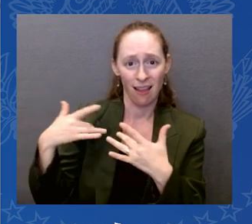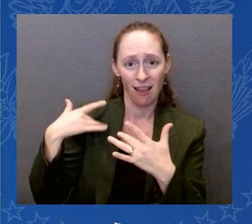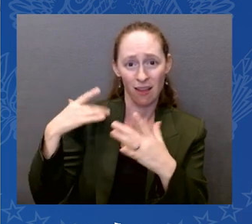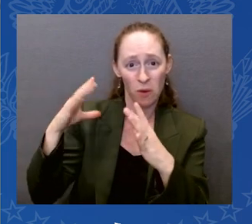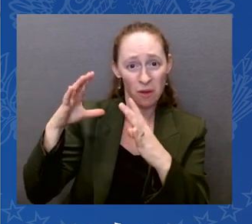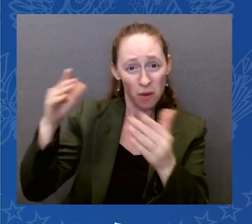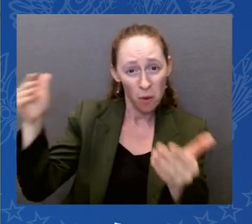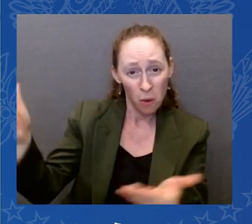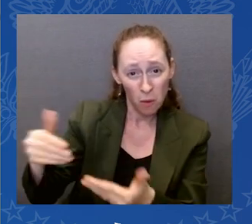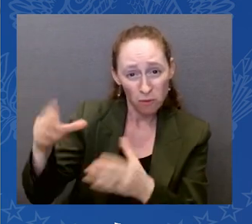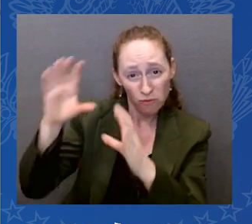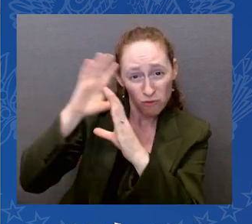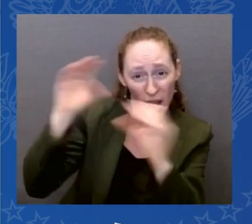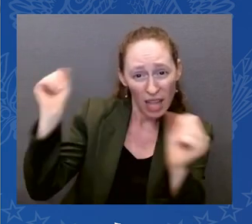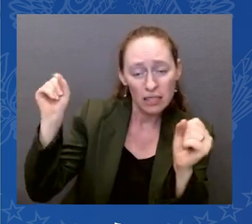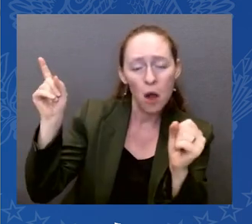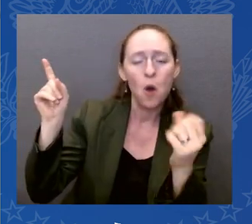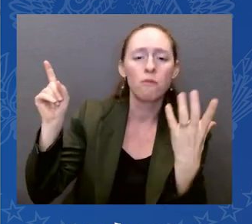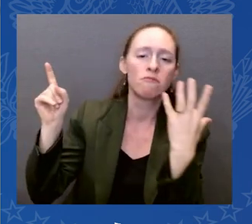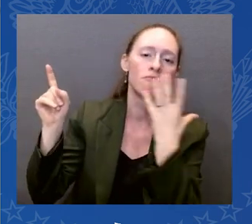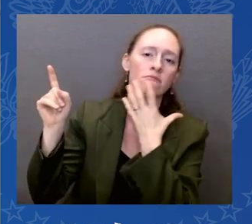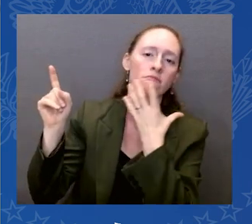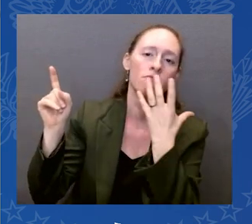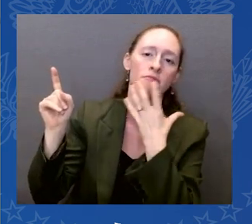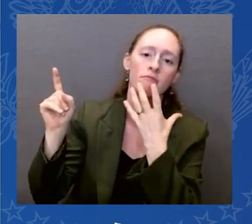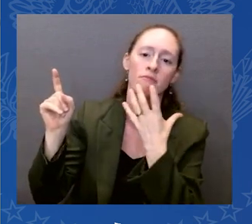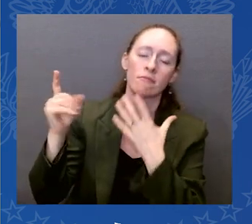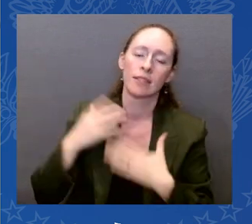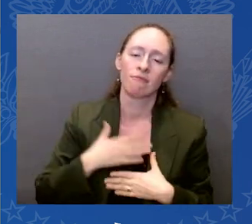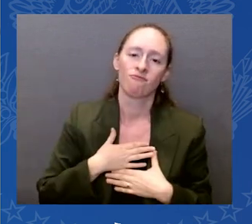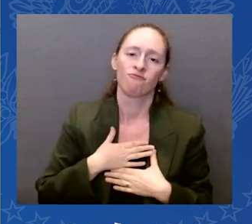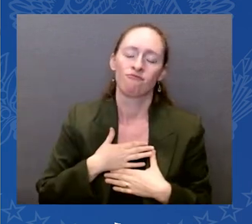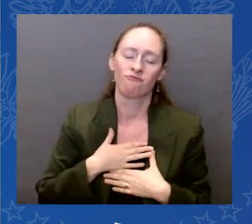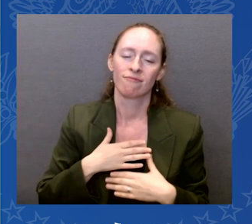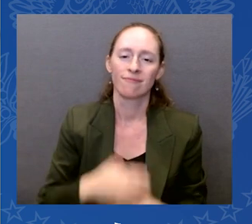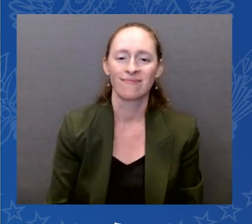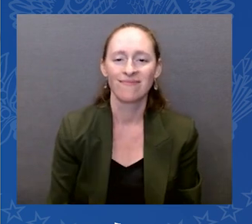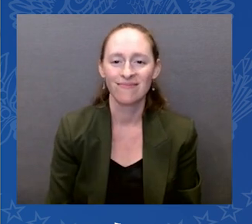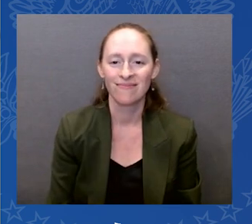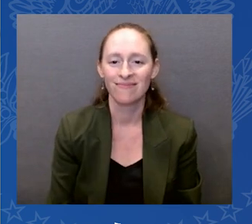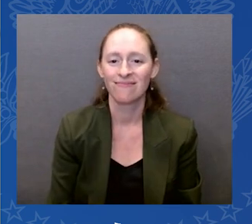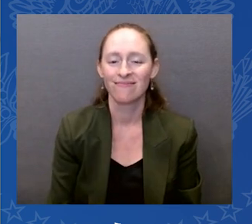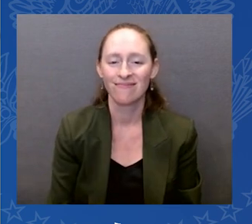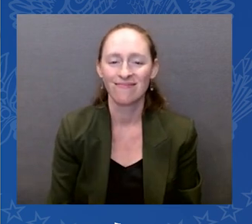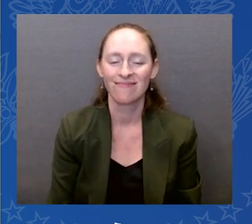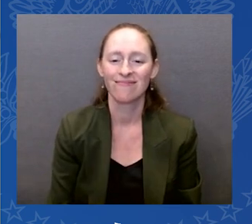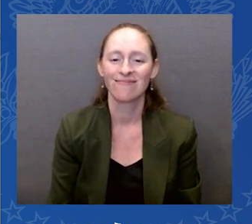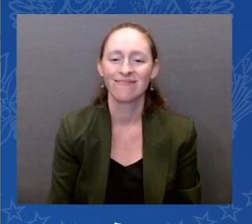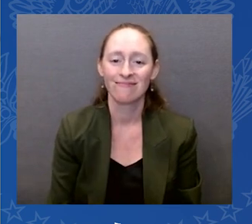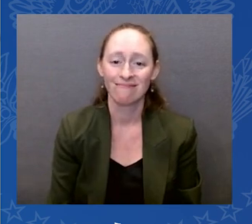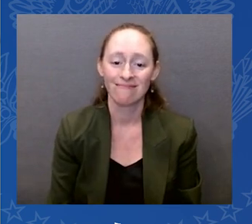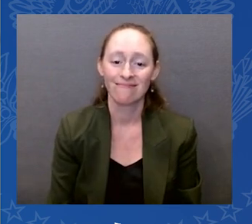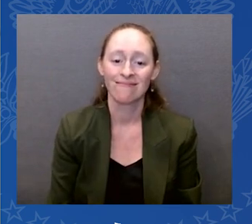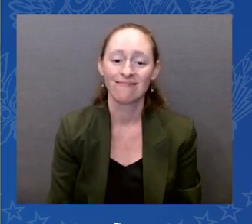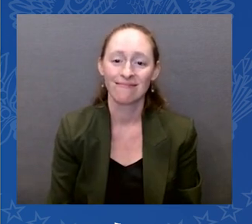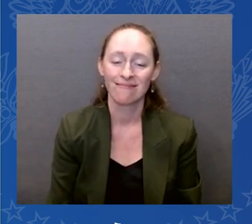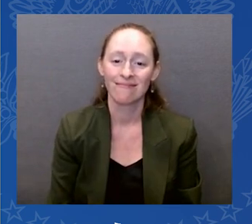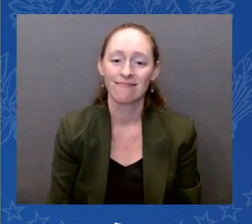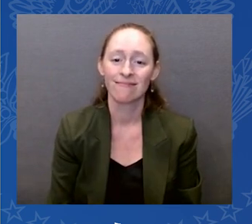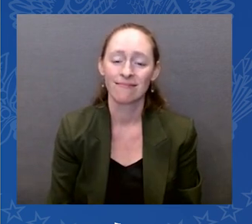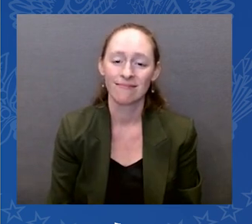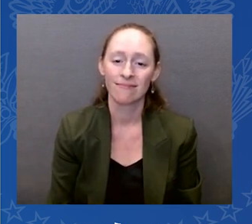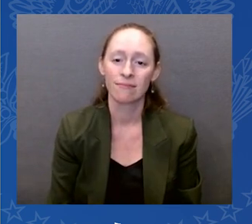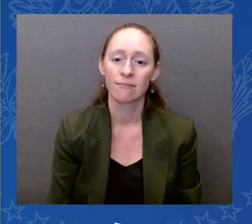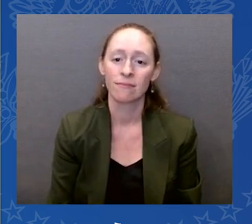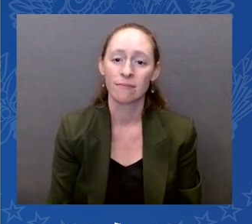And while introducing, thank you, and while introducing any U.S. president would